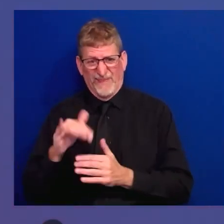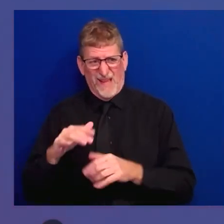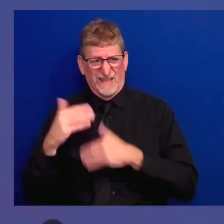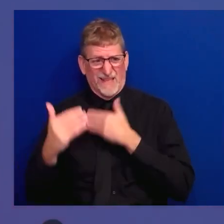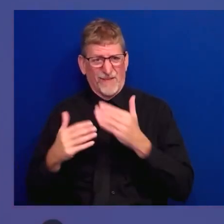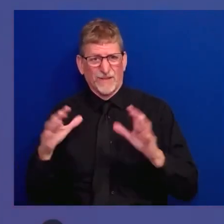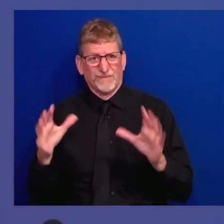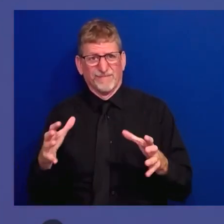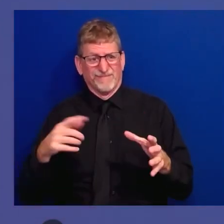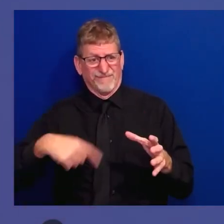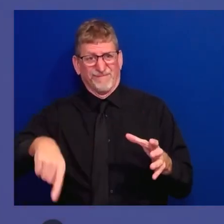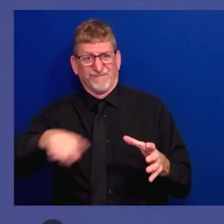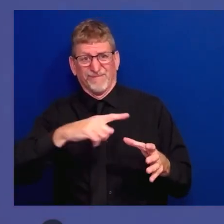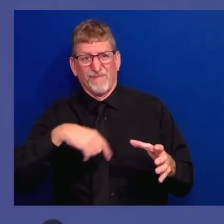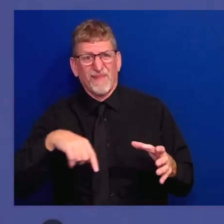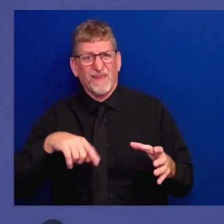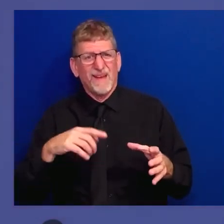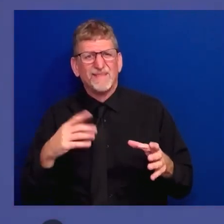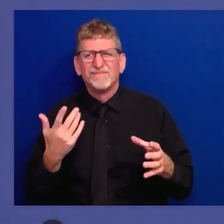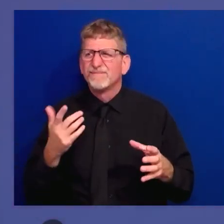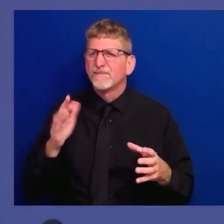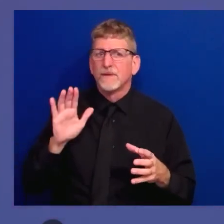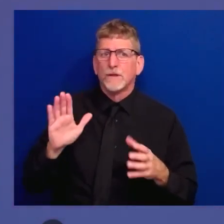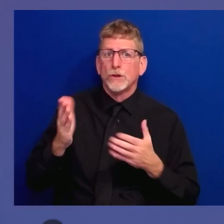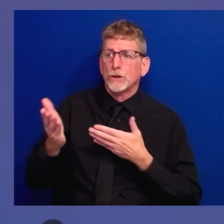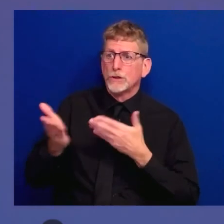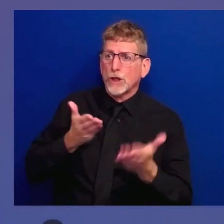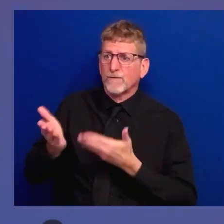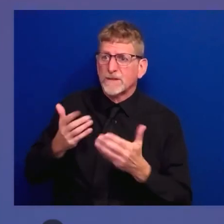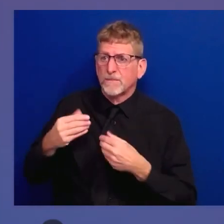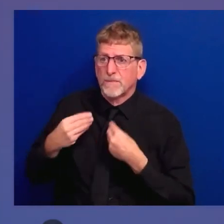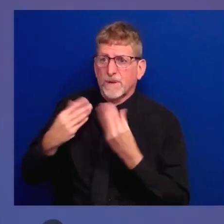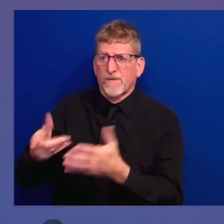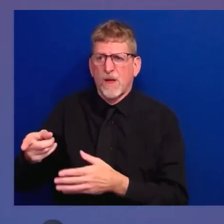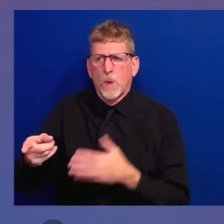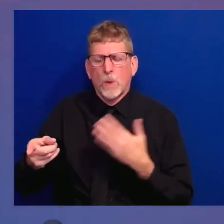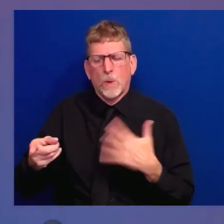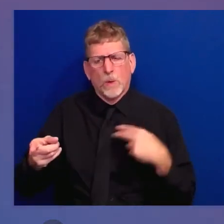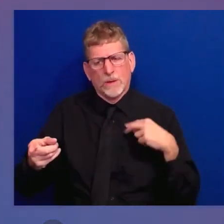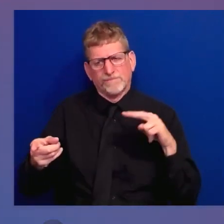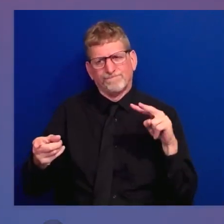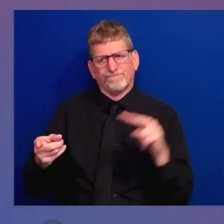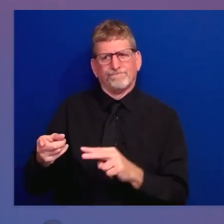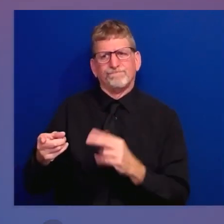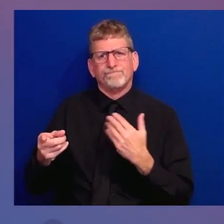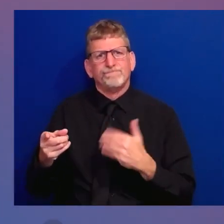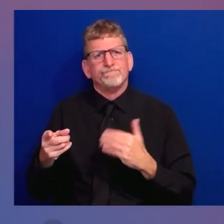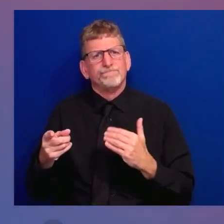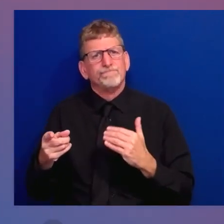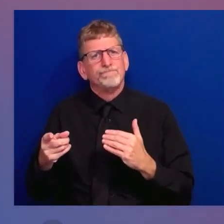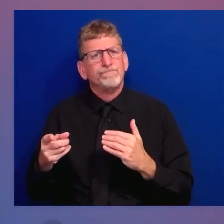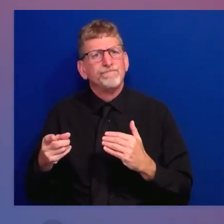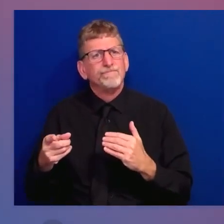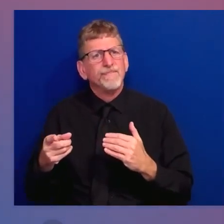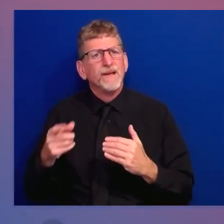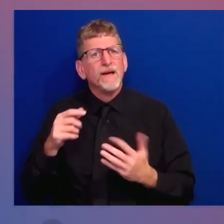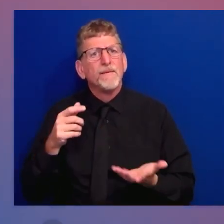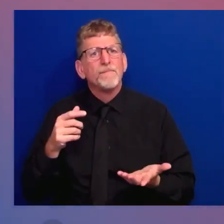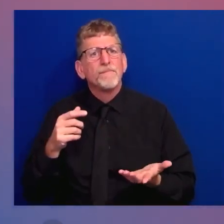they're right up there with the greatest generation. Because they not only got deployed once, but sometimes twice,